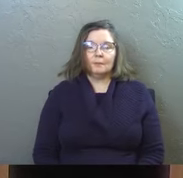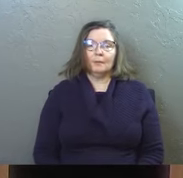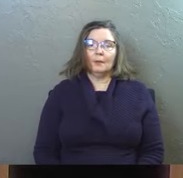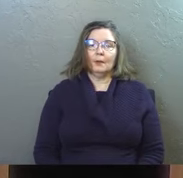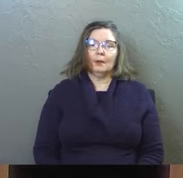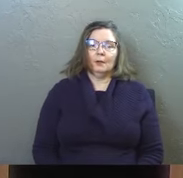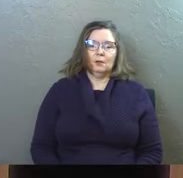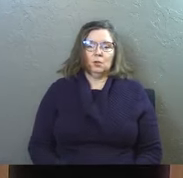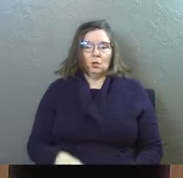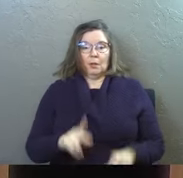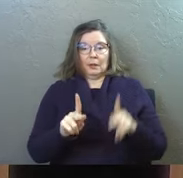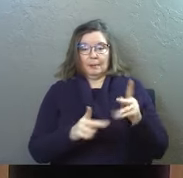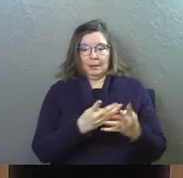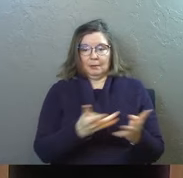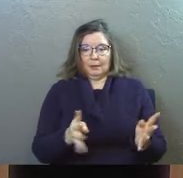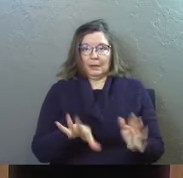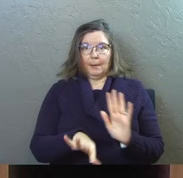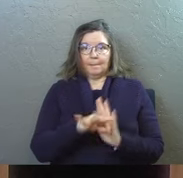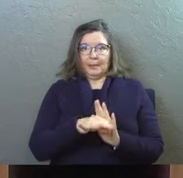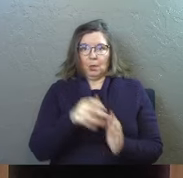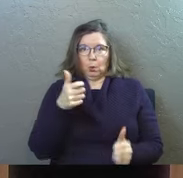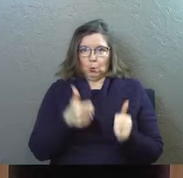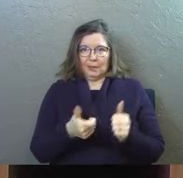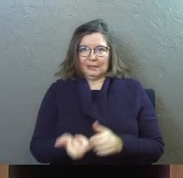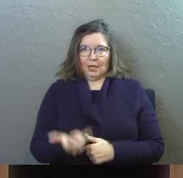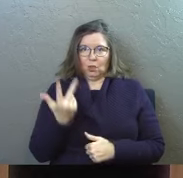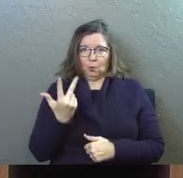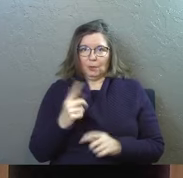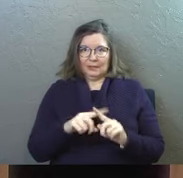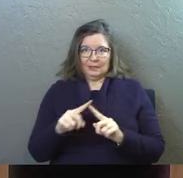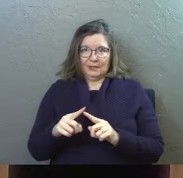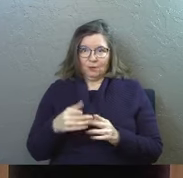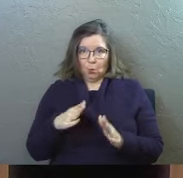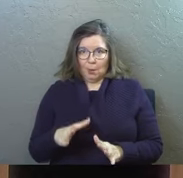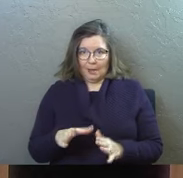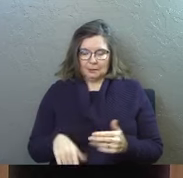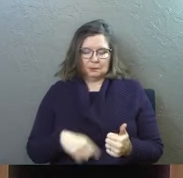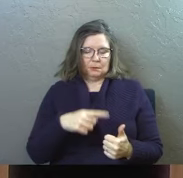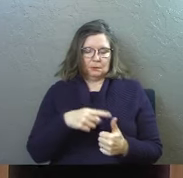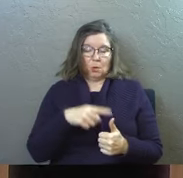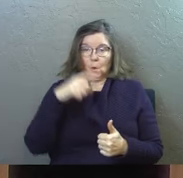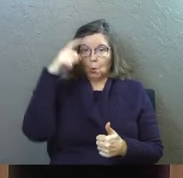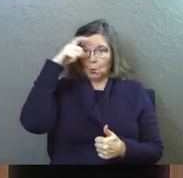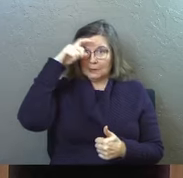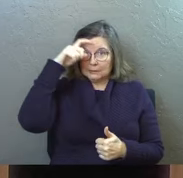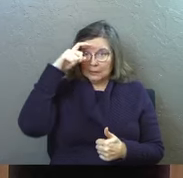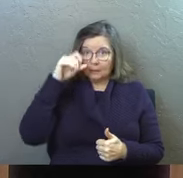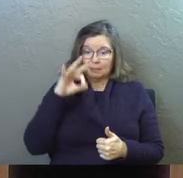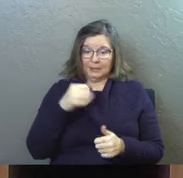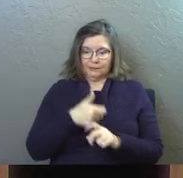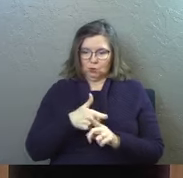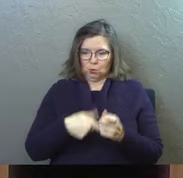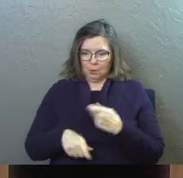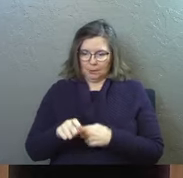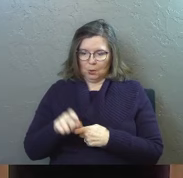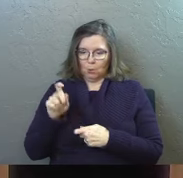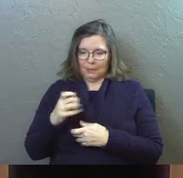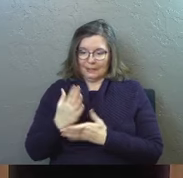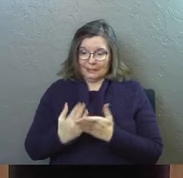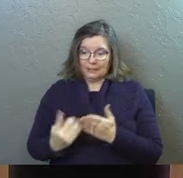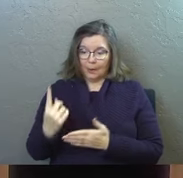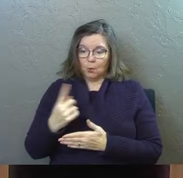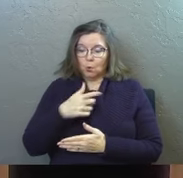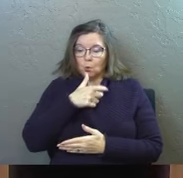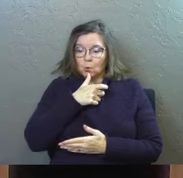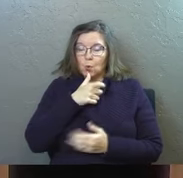they're about to choose his replacement in three ways the very first way that they're looking at is wisdom is if you're going to replace Judas we need